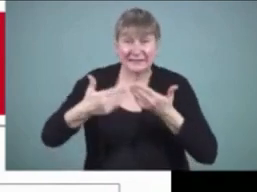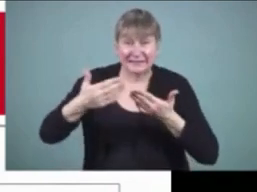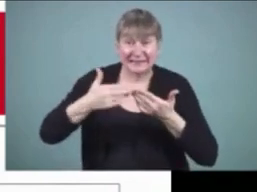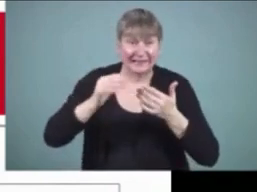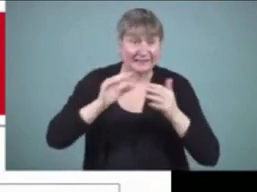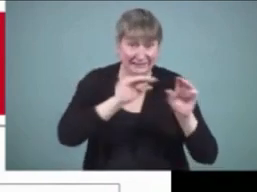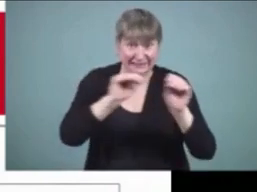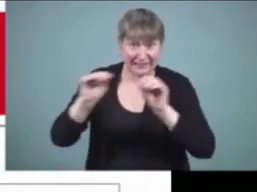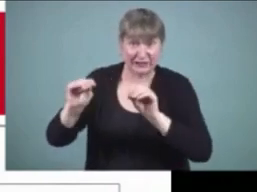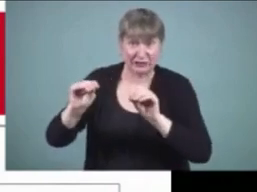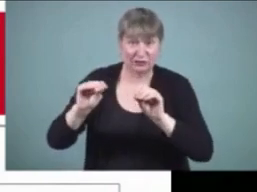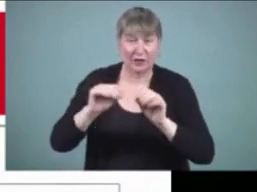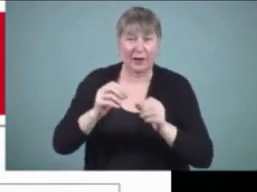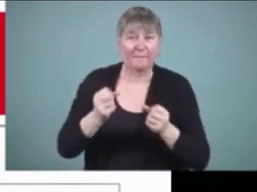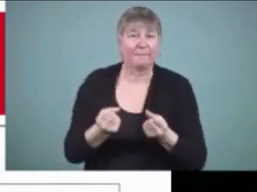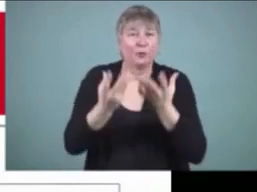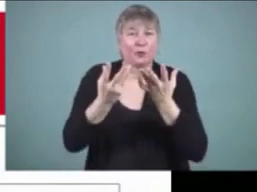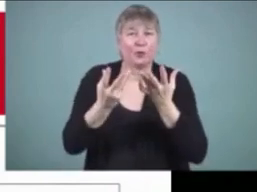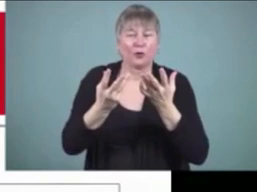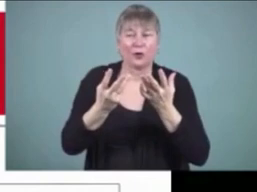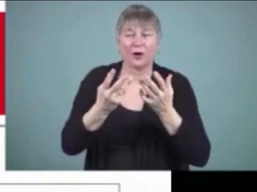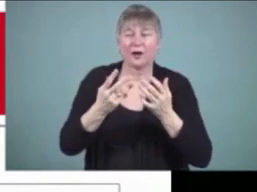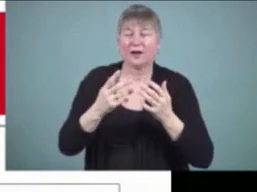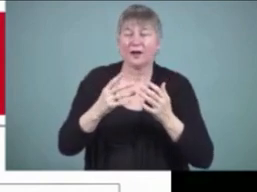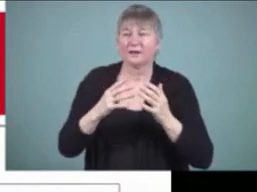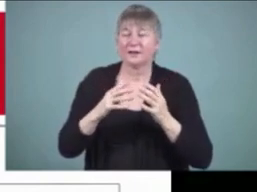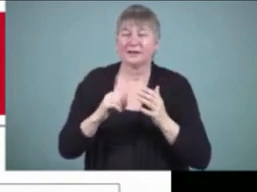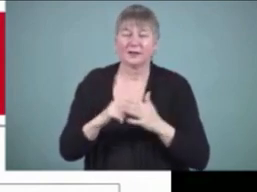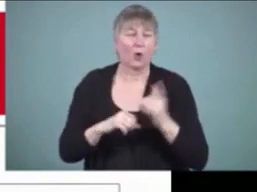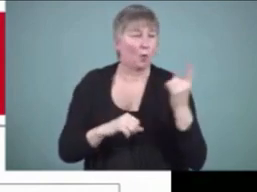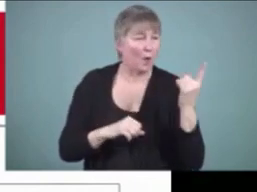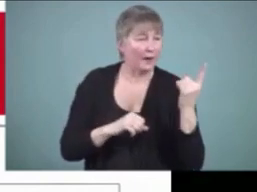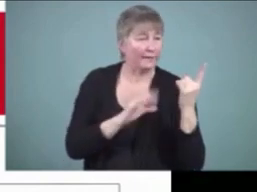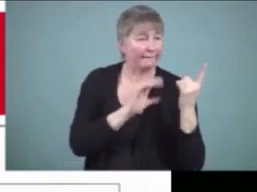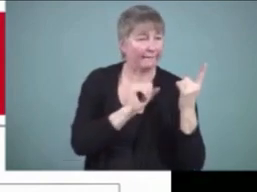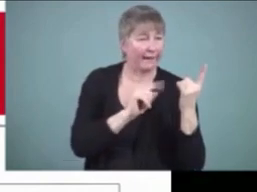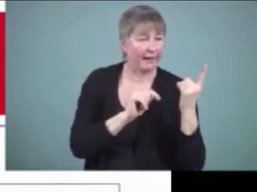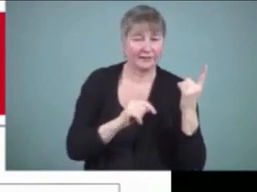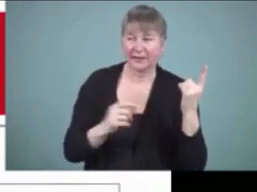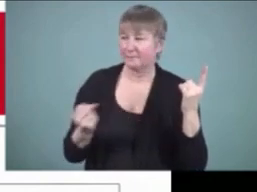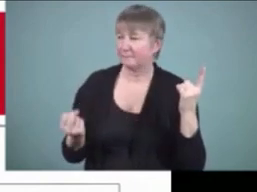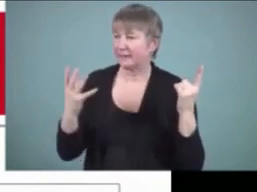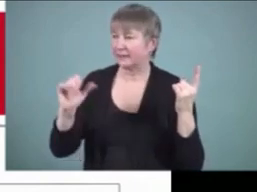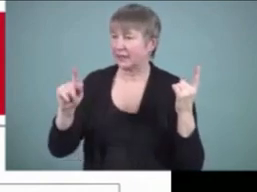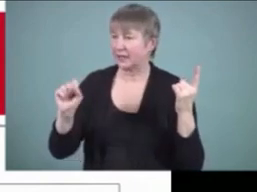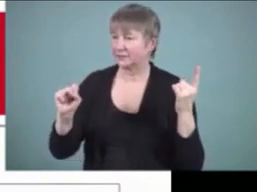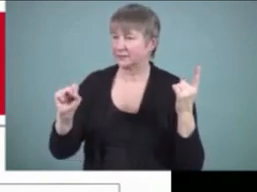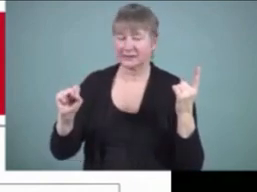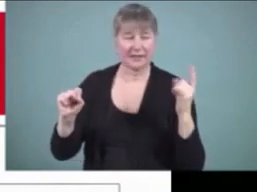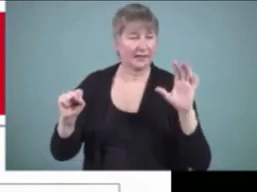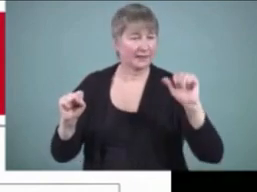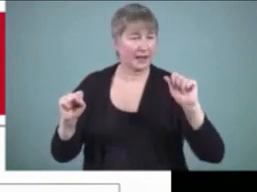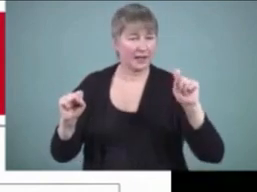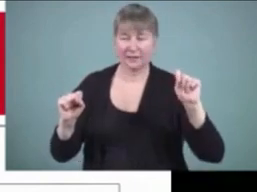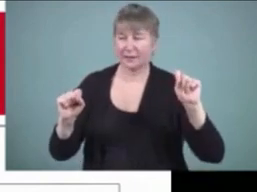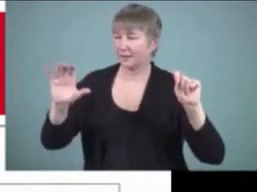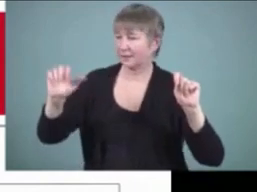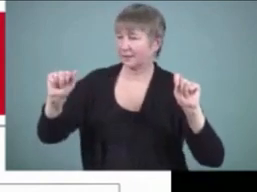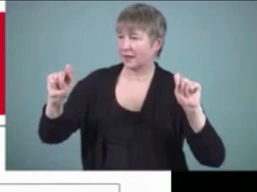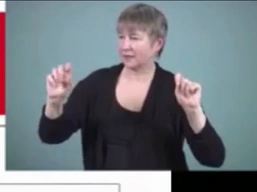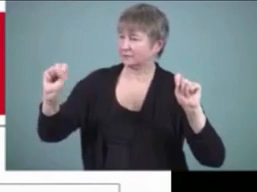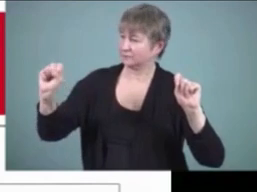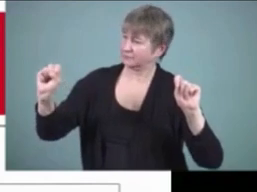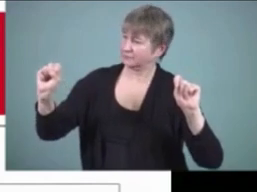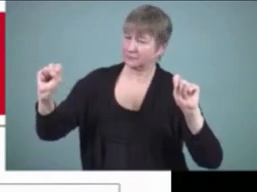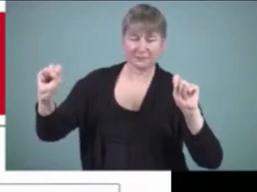we often that's often where people start oh look one cat many cats add s even something as simple as